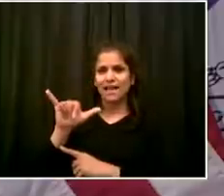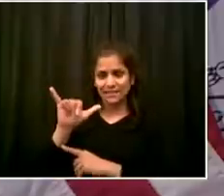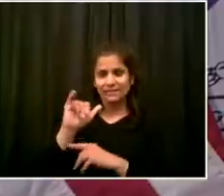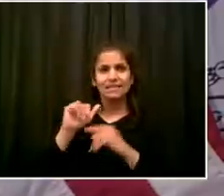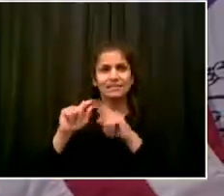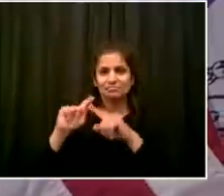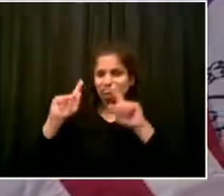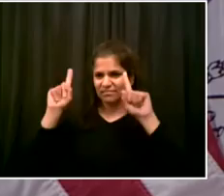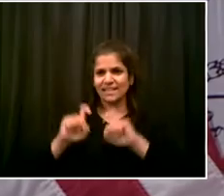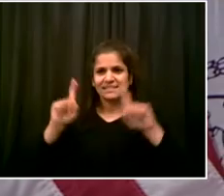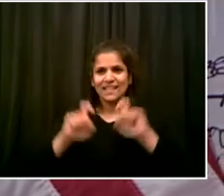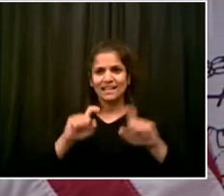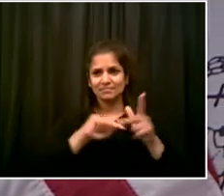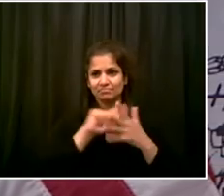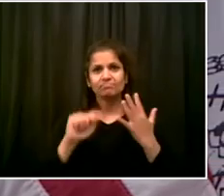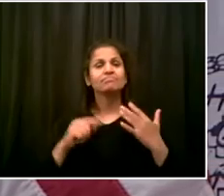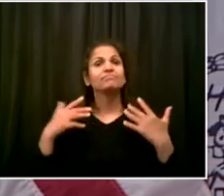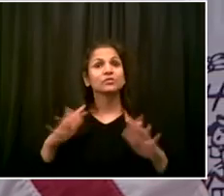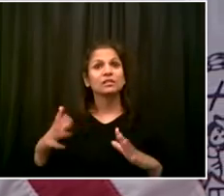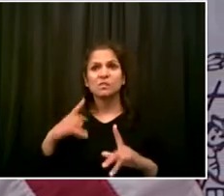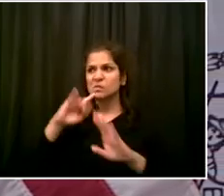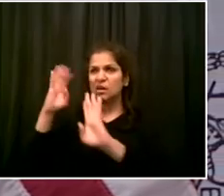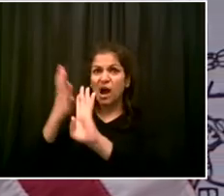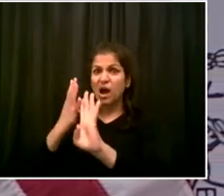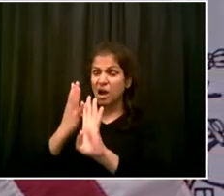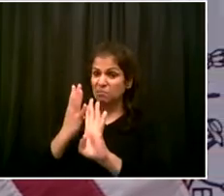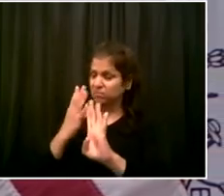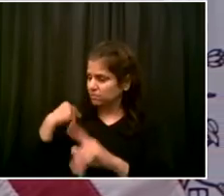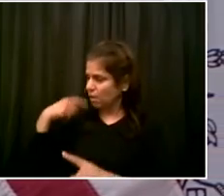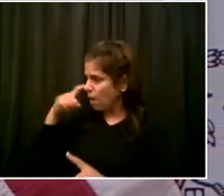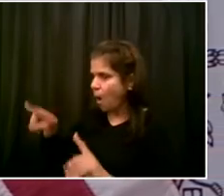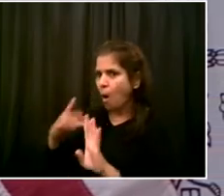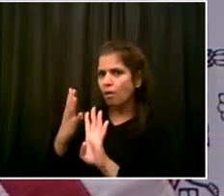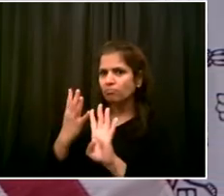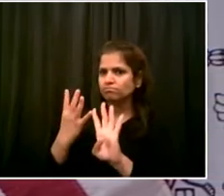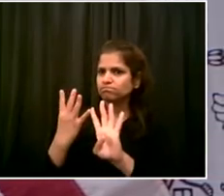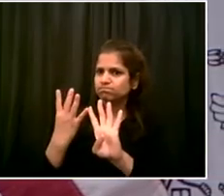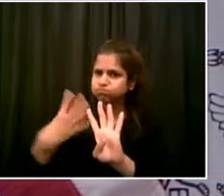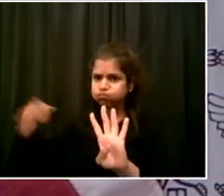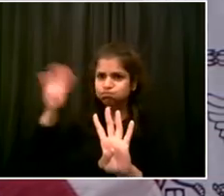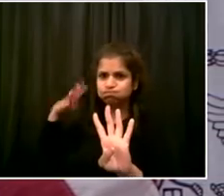early this week, Governor Cuomo had a diagnostic PCR test administered on live TV.